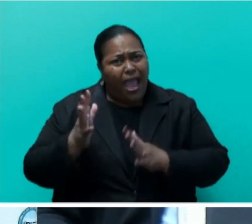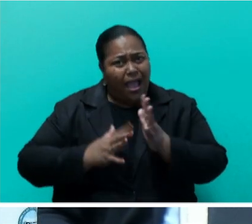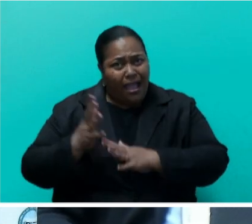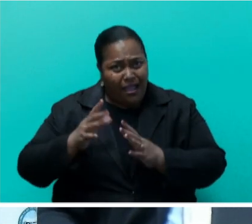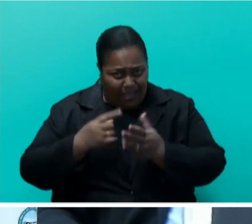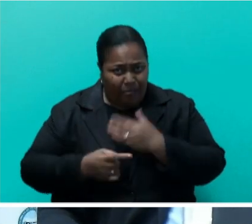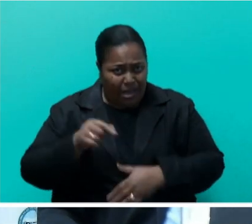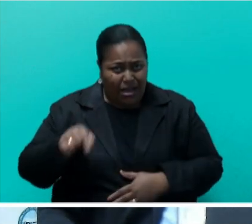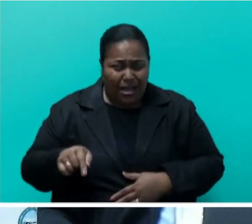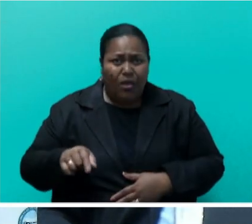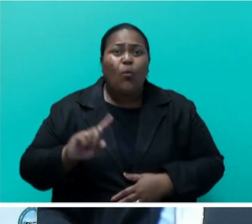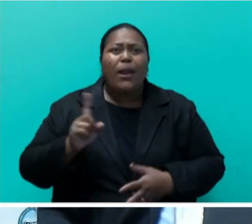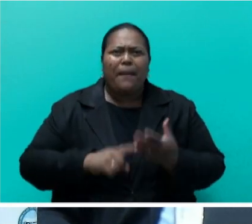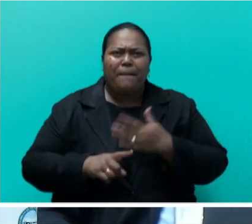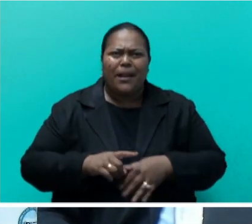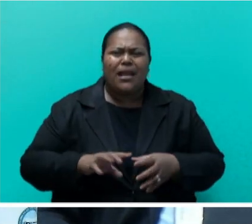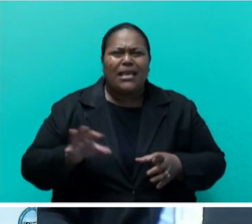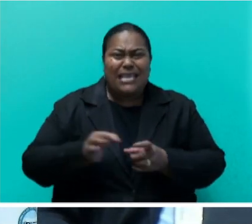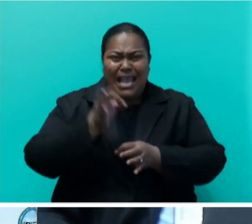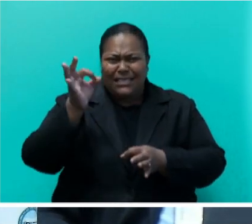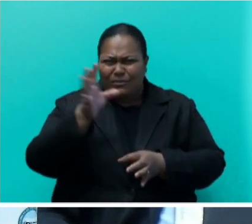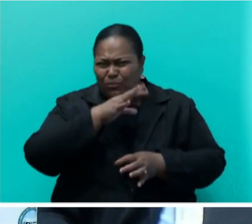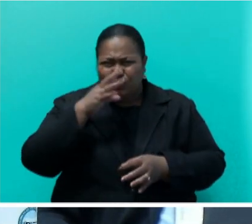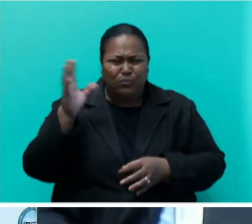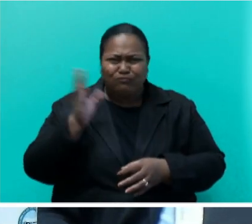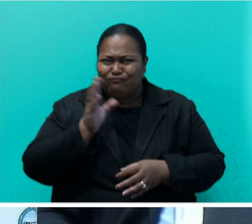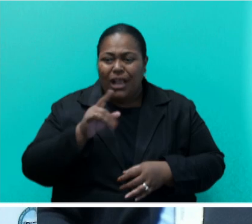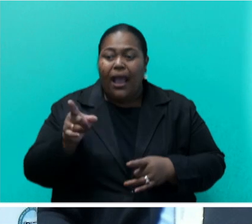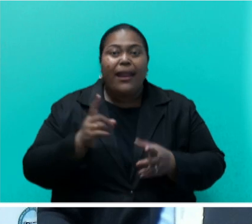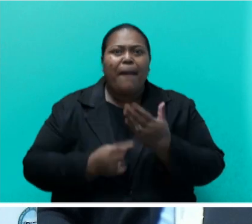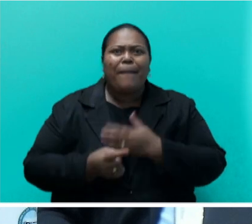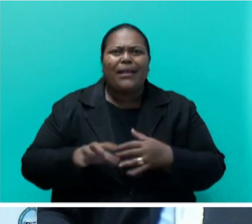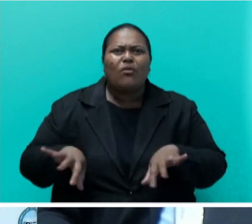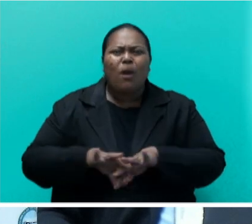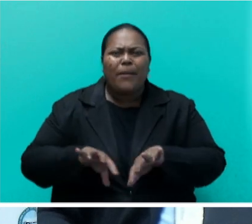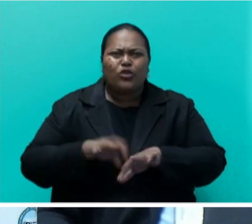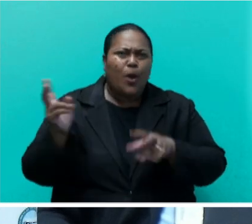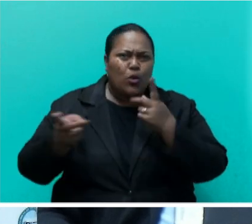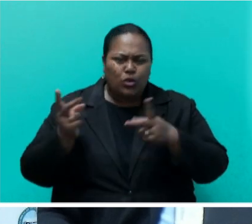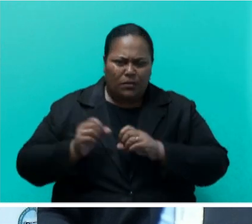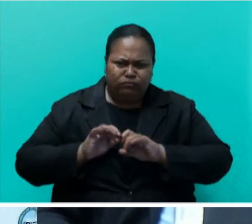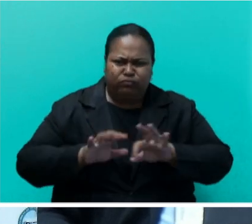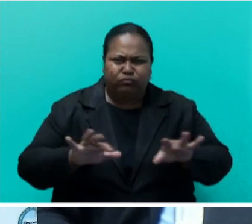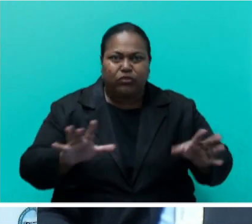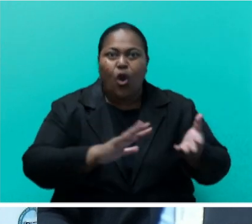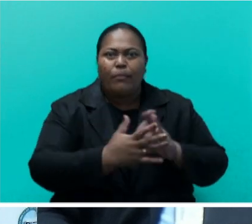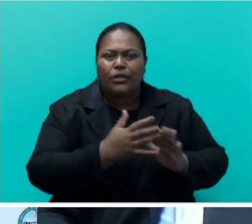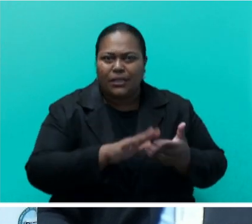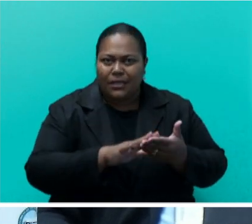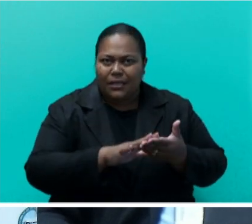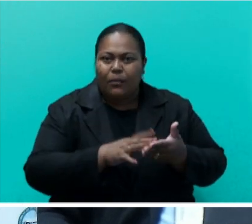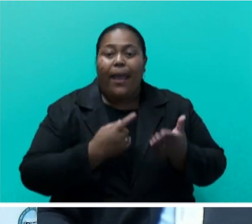toxic fumes that endanger health of nearby communities and tourists. Moreover, as a gateway to